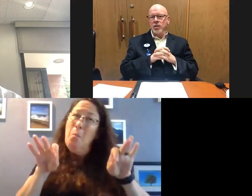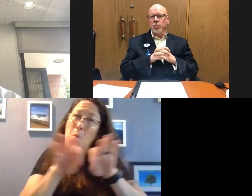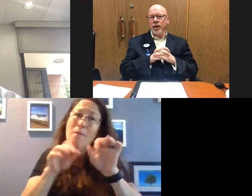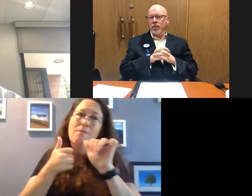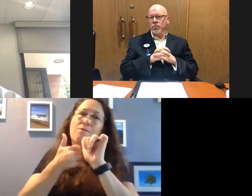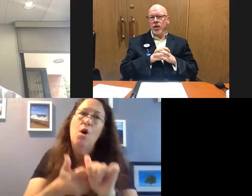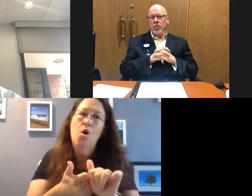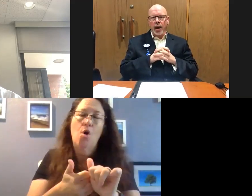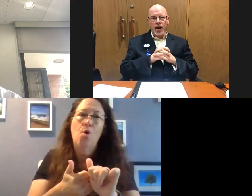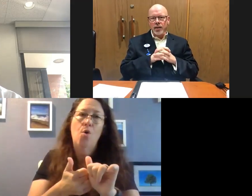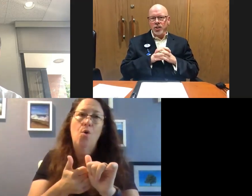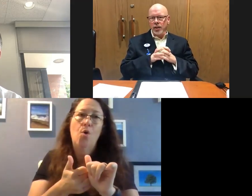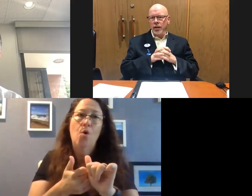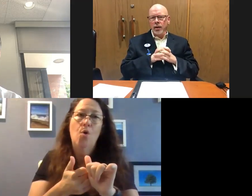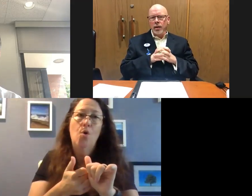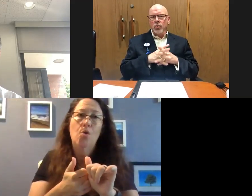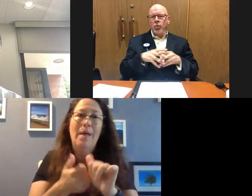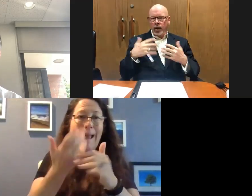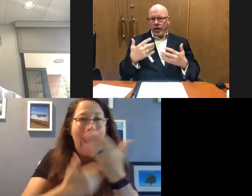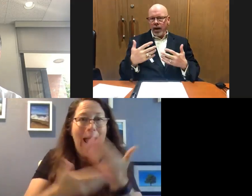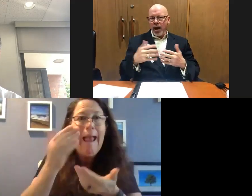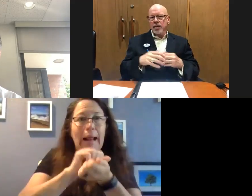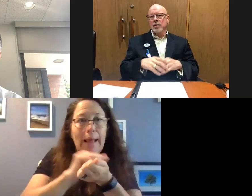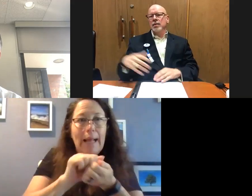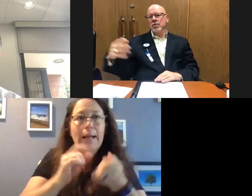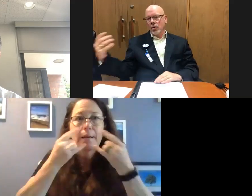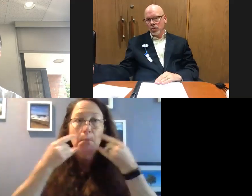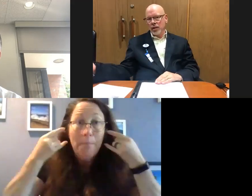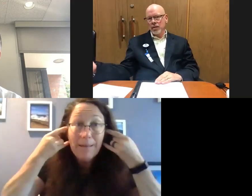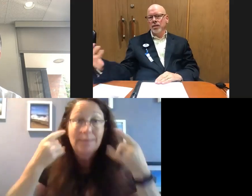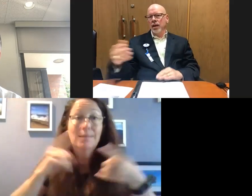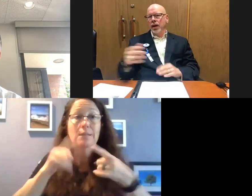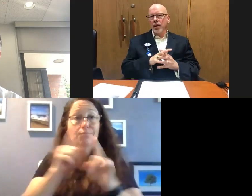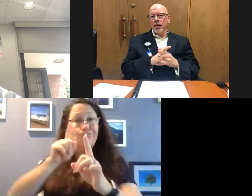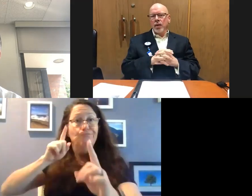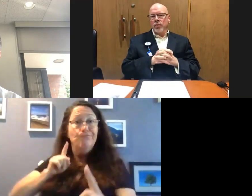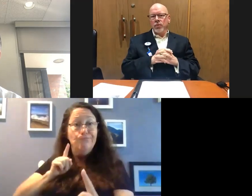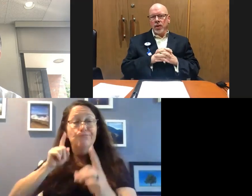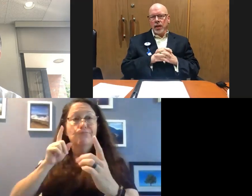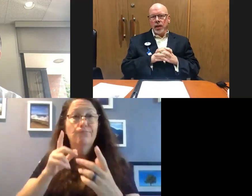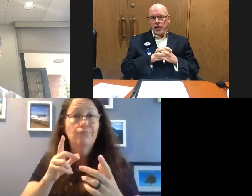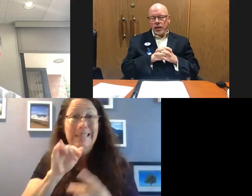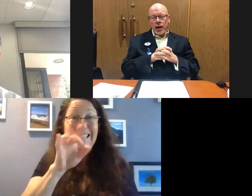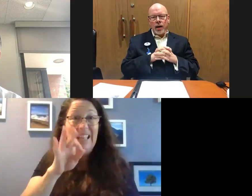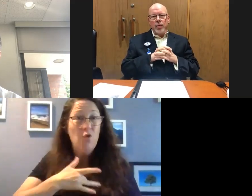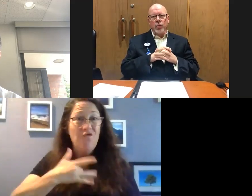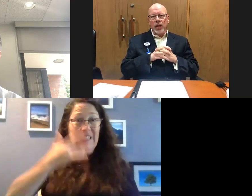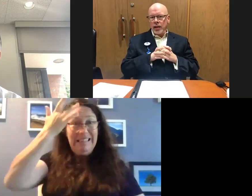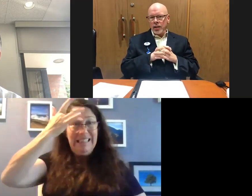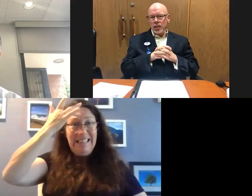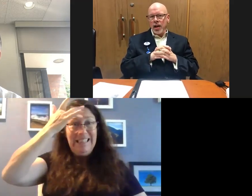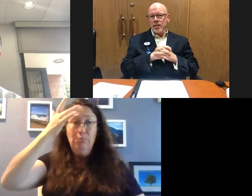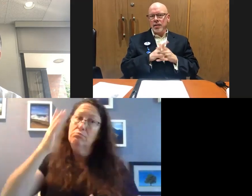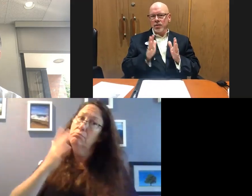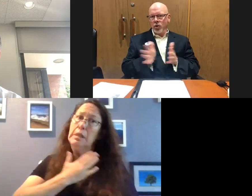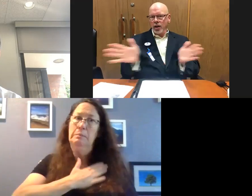guidelines put out of hand hygiene, wearing a mask, social distancing. If you feel ill, we need